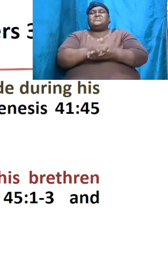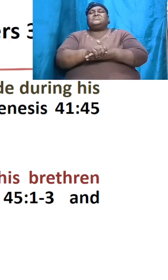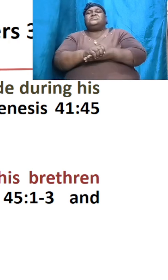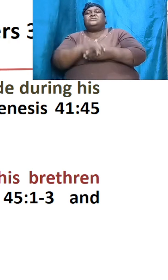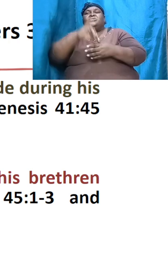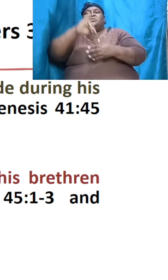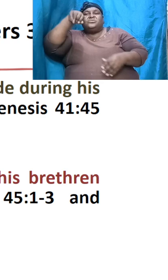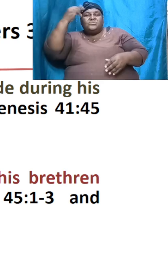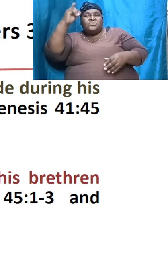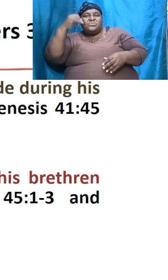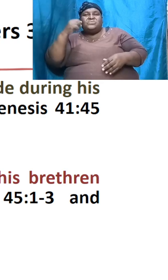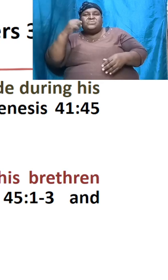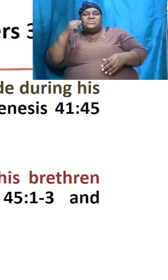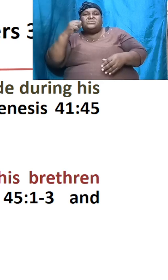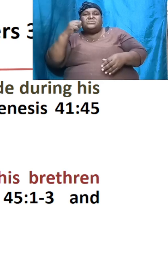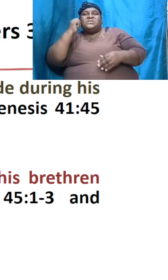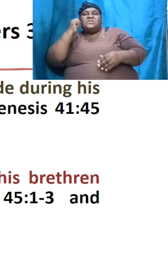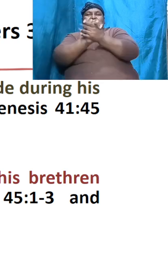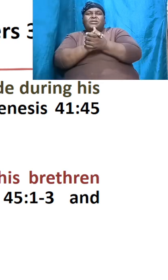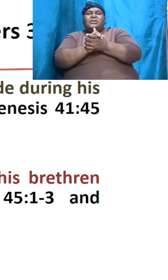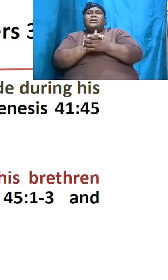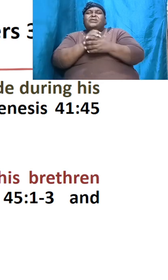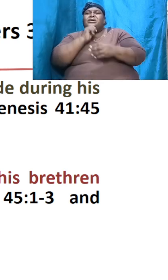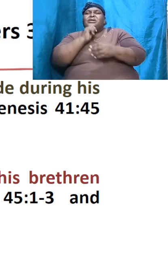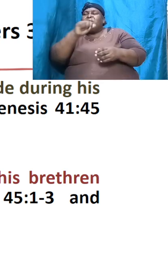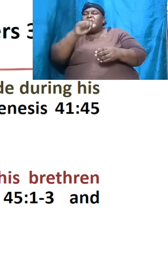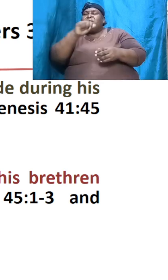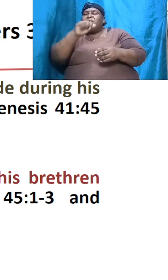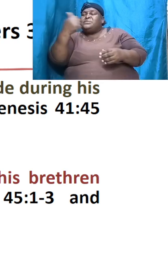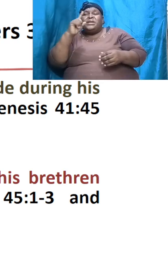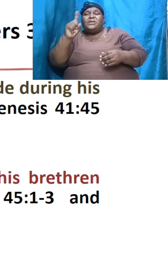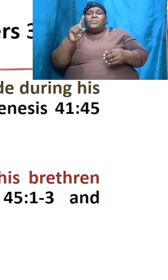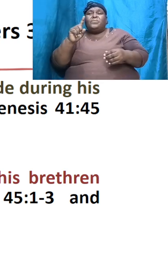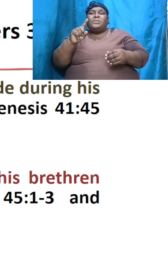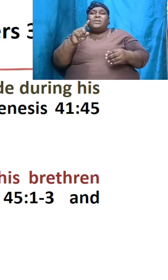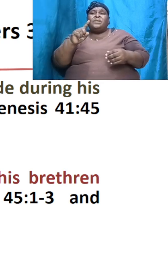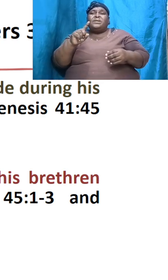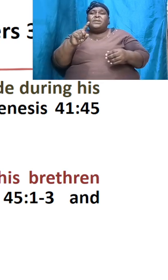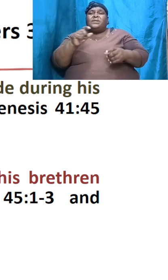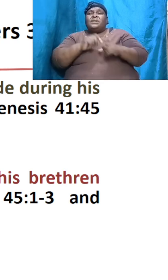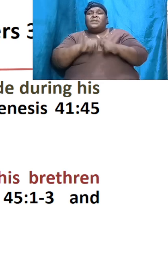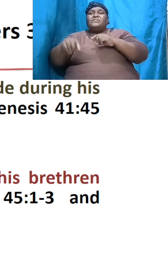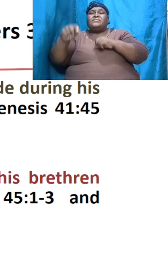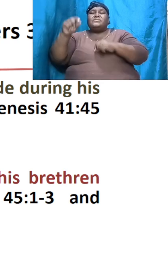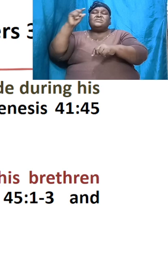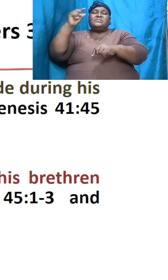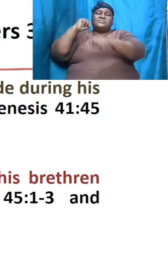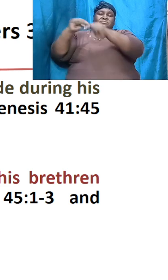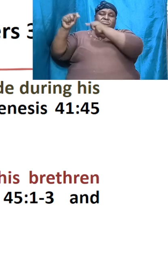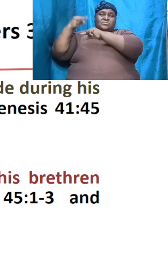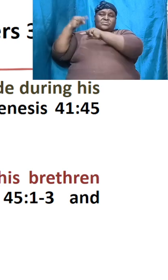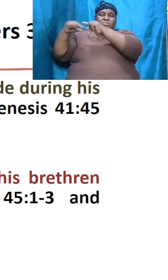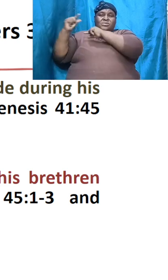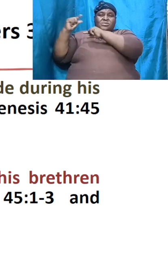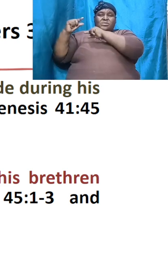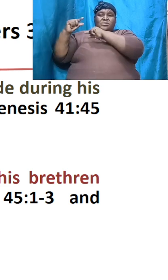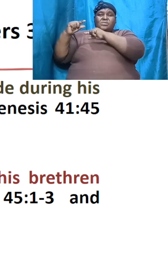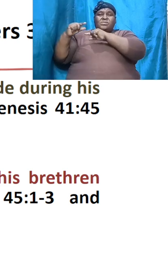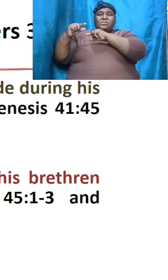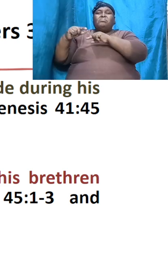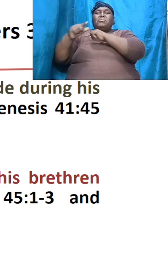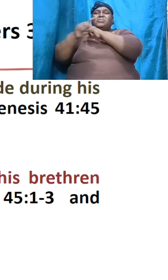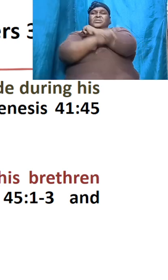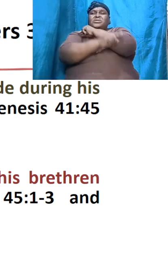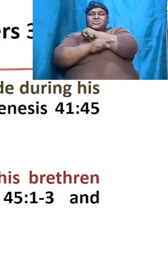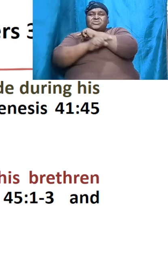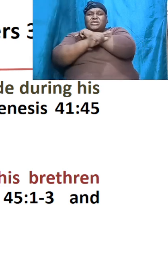Joseph married not to anybody from in his own kind from his own kind he did